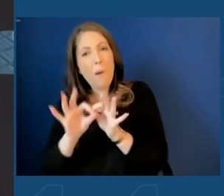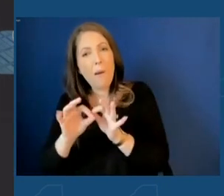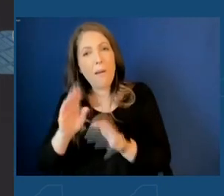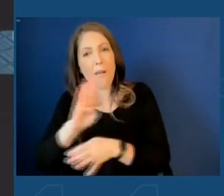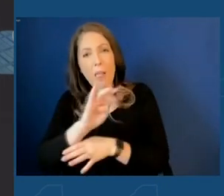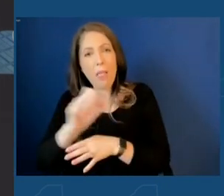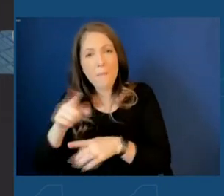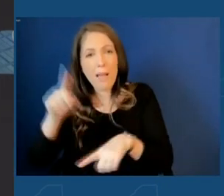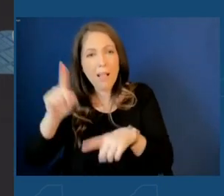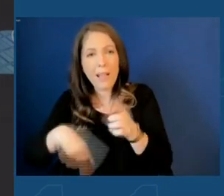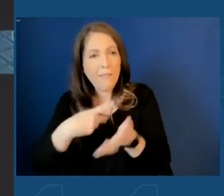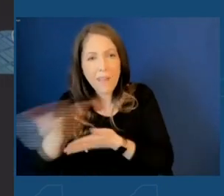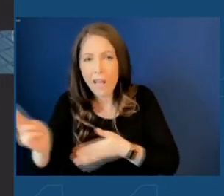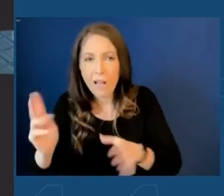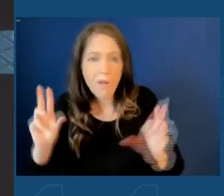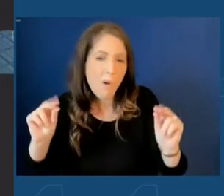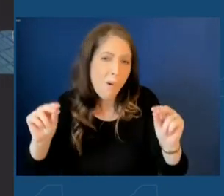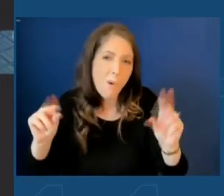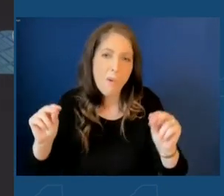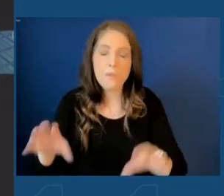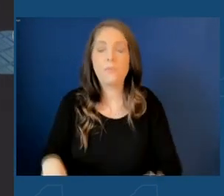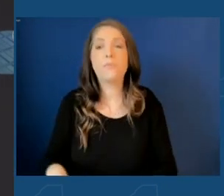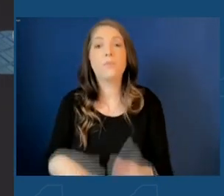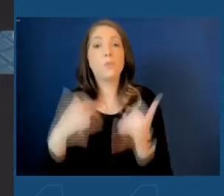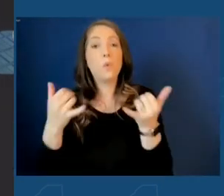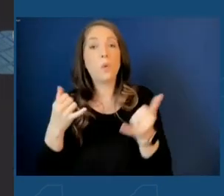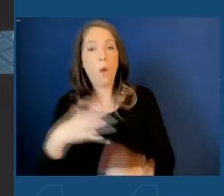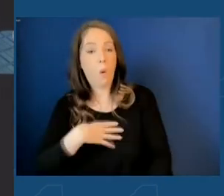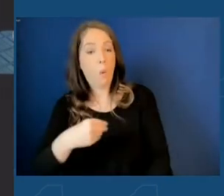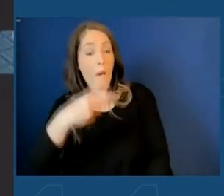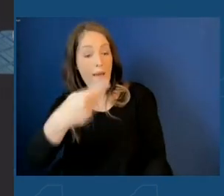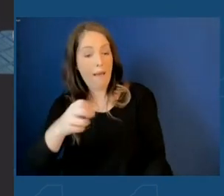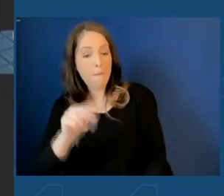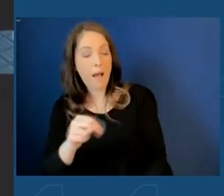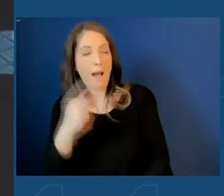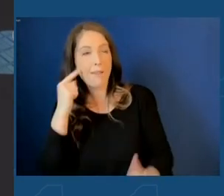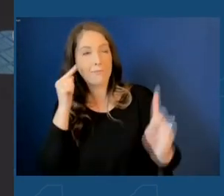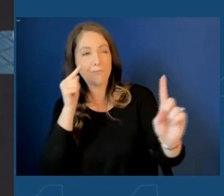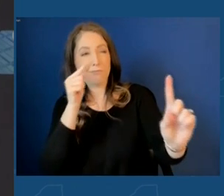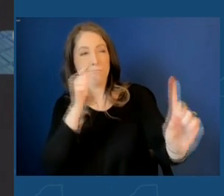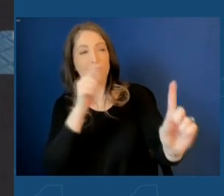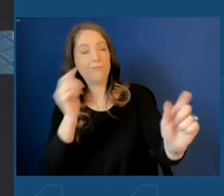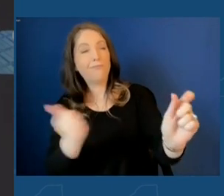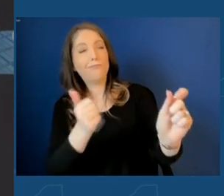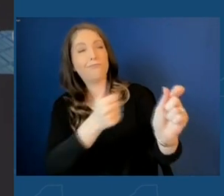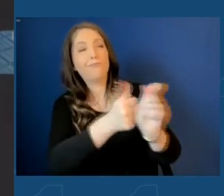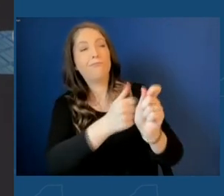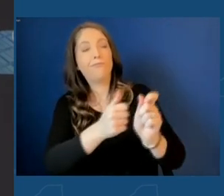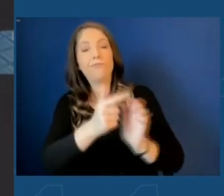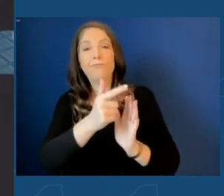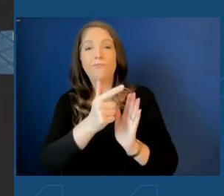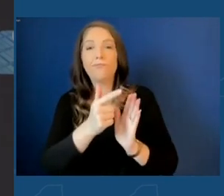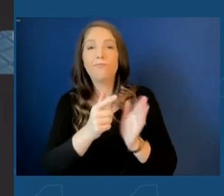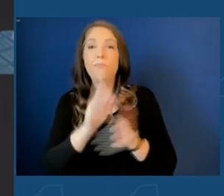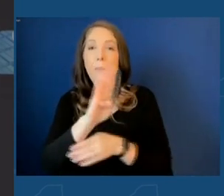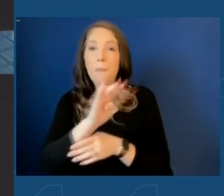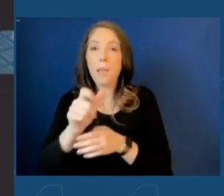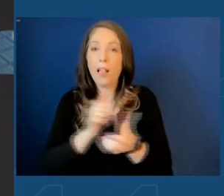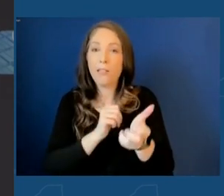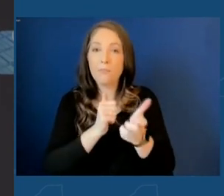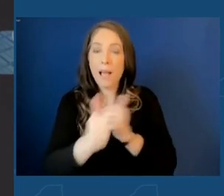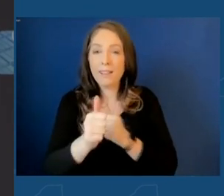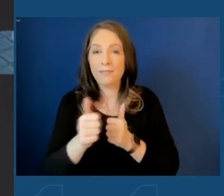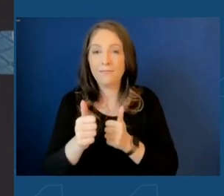So with White Pine as my guiding light, we got the bill passed and the rest is